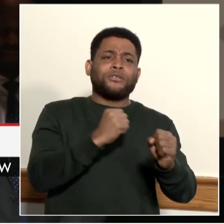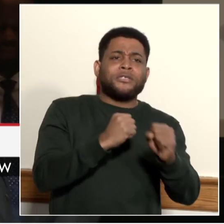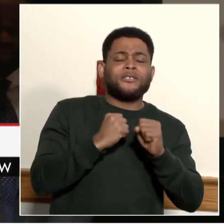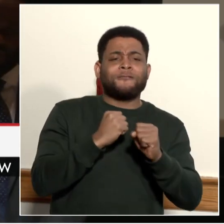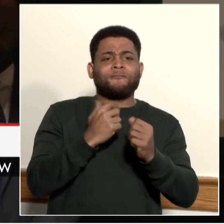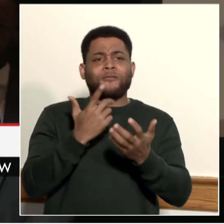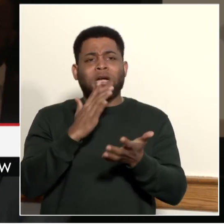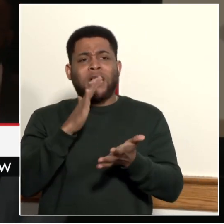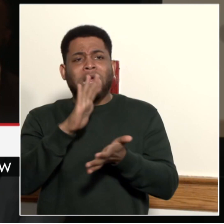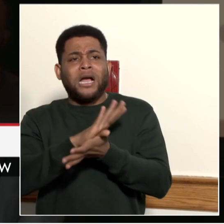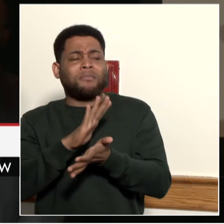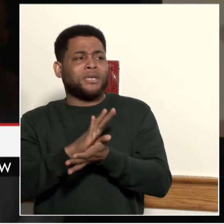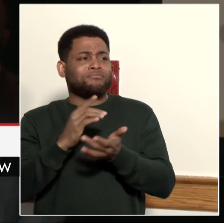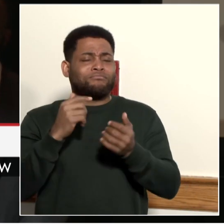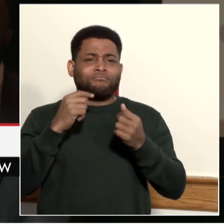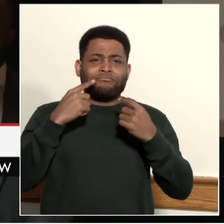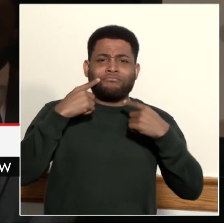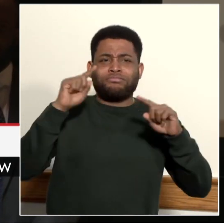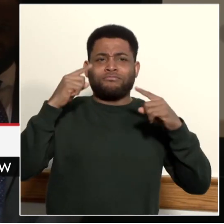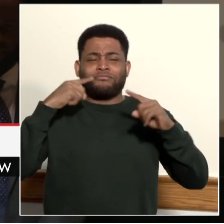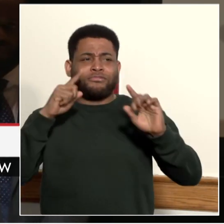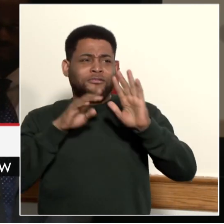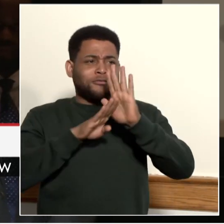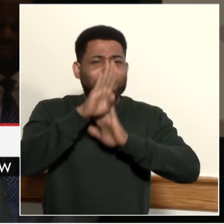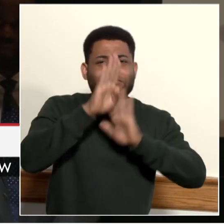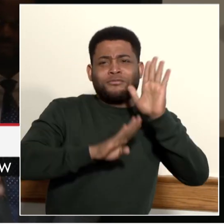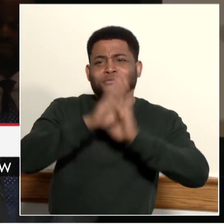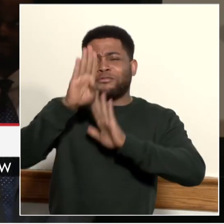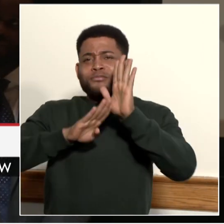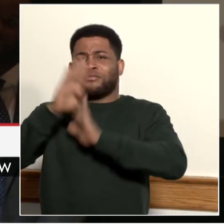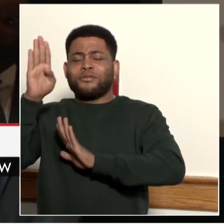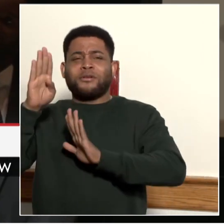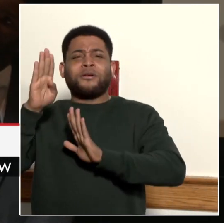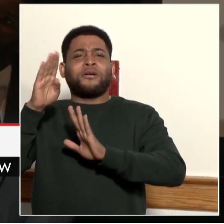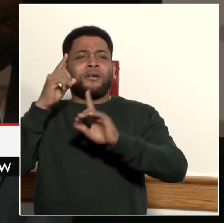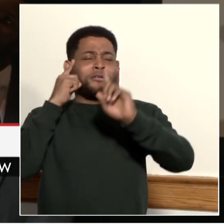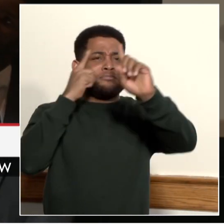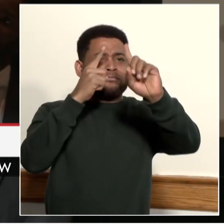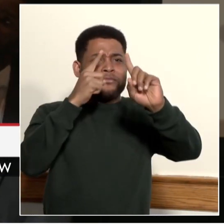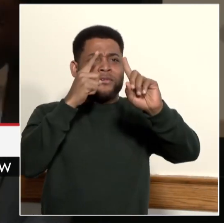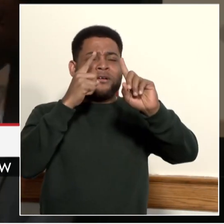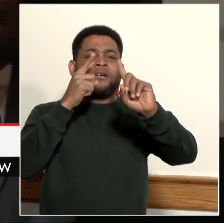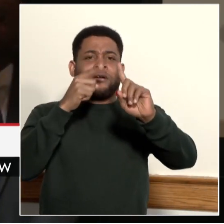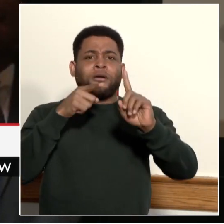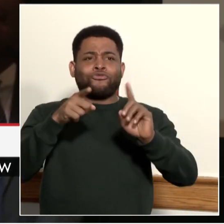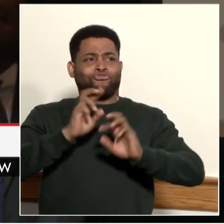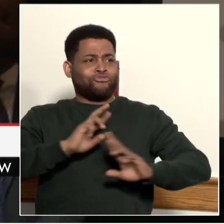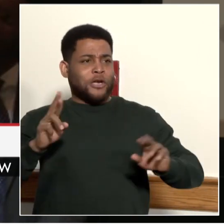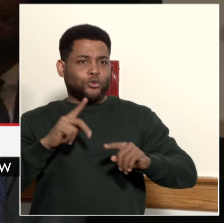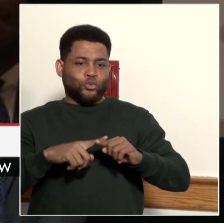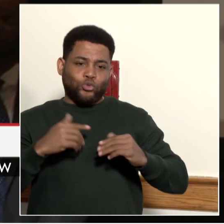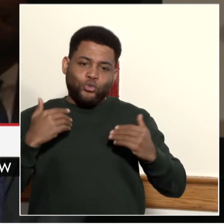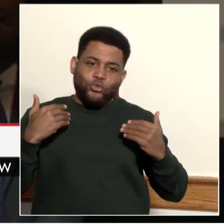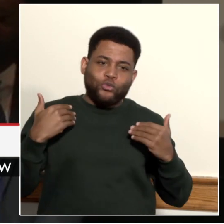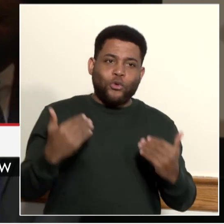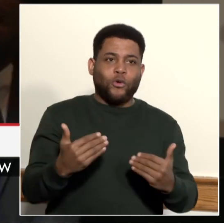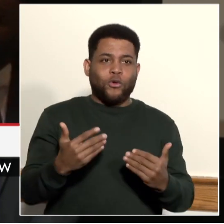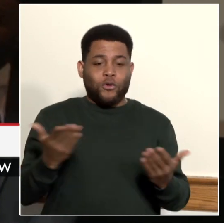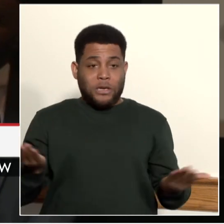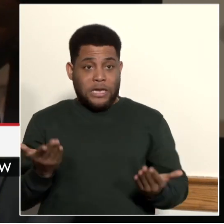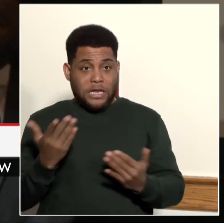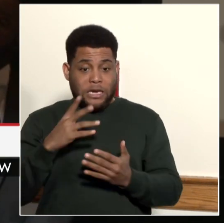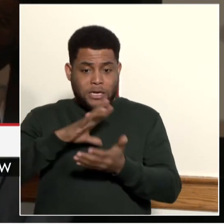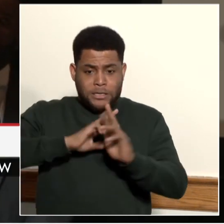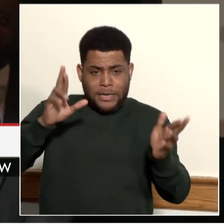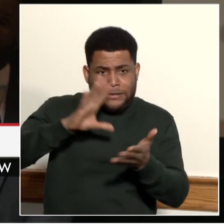to choose to be here on time and be present and be engaged. so we're excited that you're creating a path of excellence.